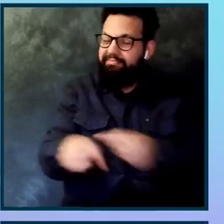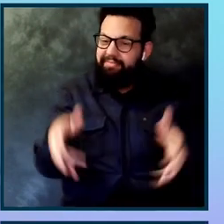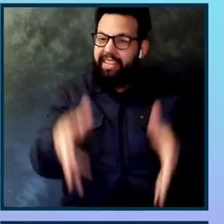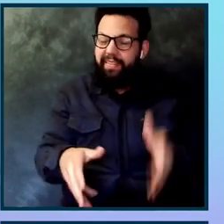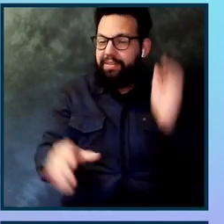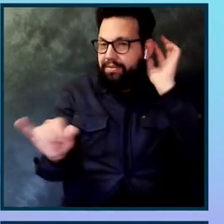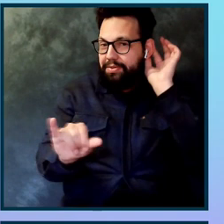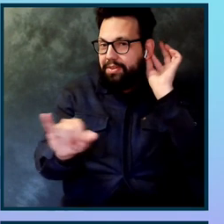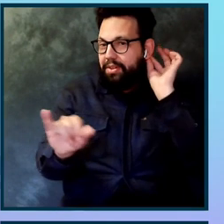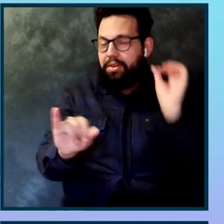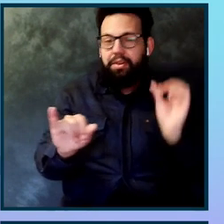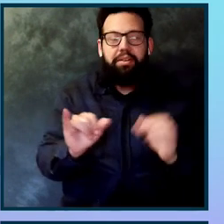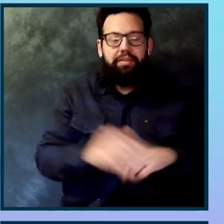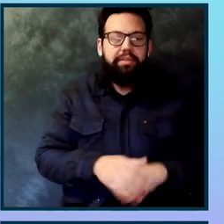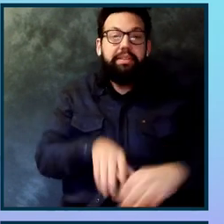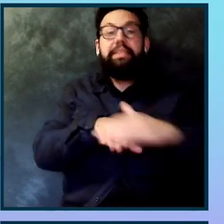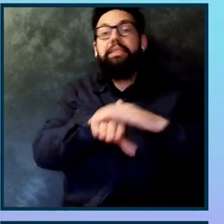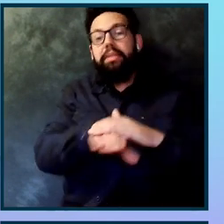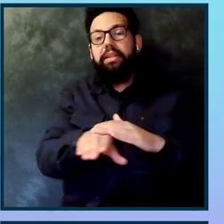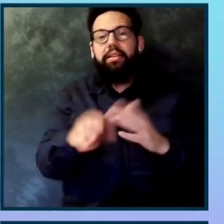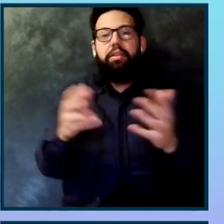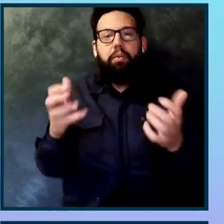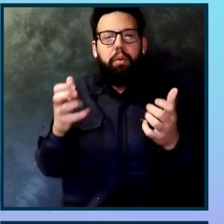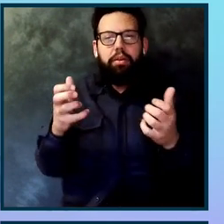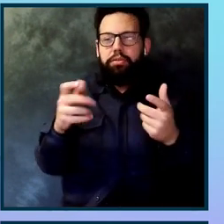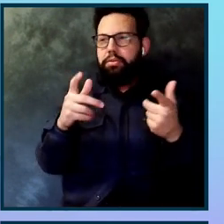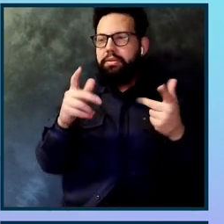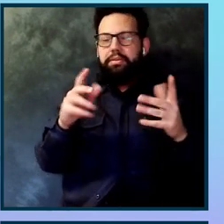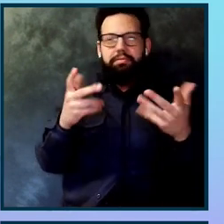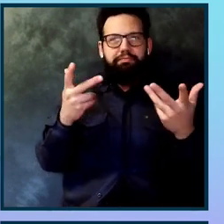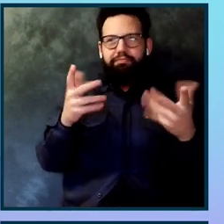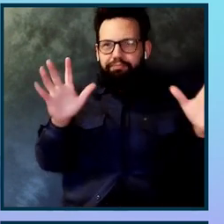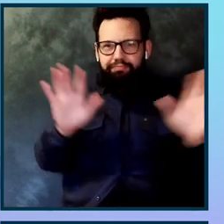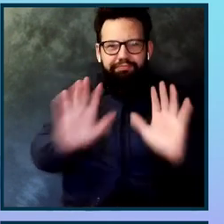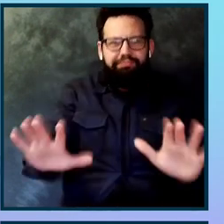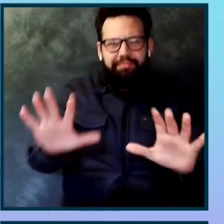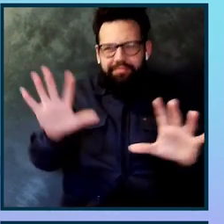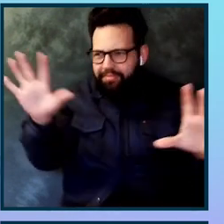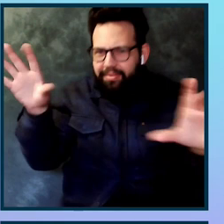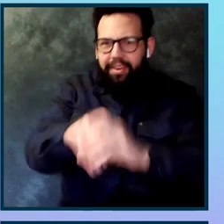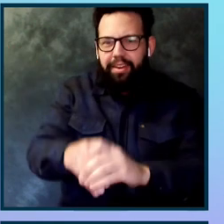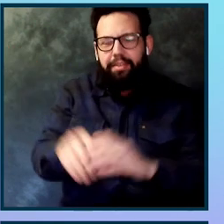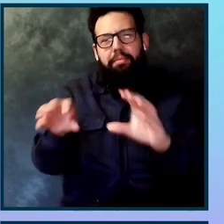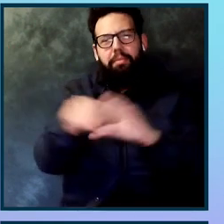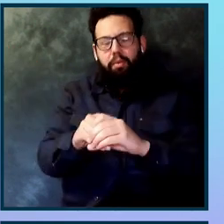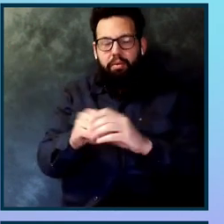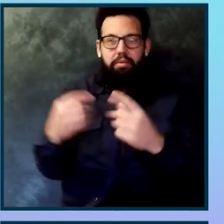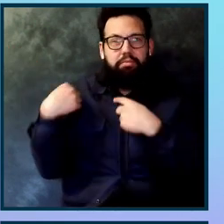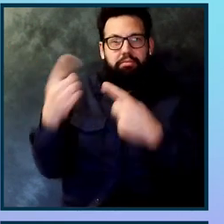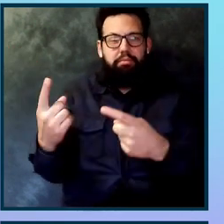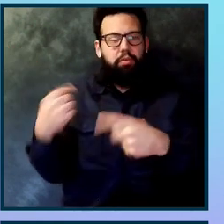expanding the reach of accessibility, further shifting left and shifting right, when needed. End-to-end coverage of the DevOps process.